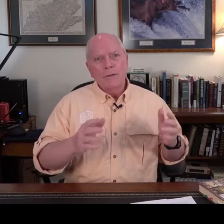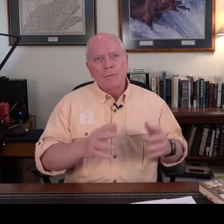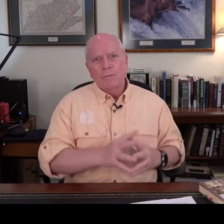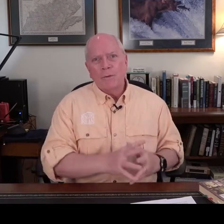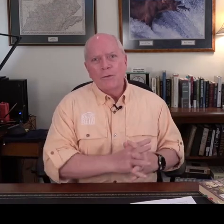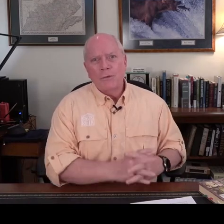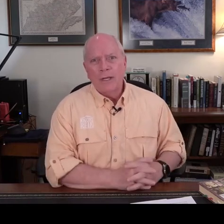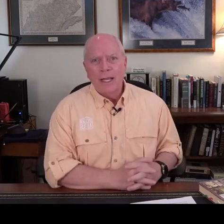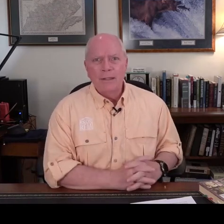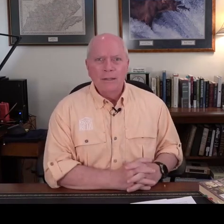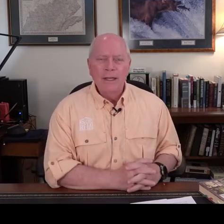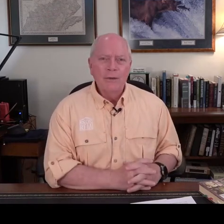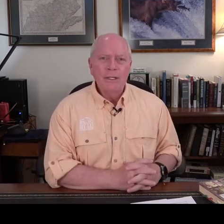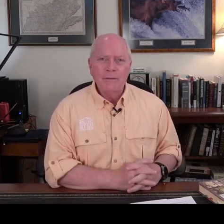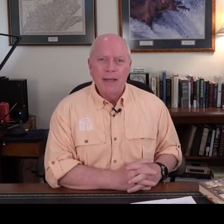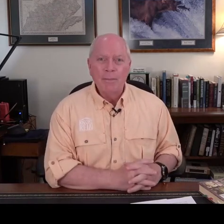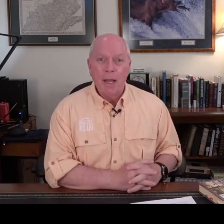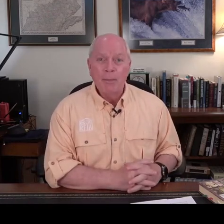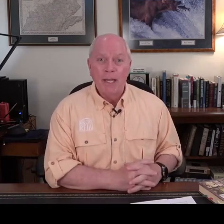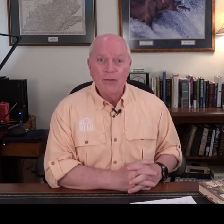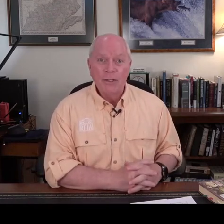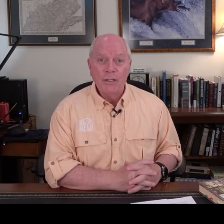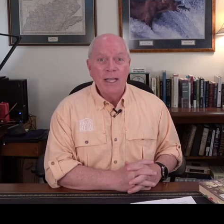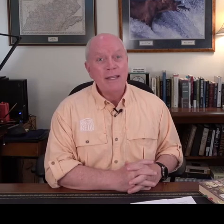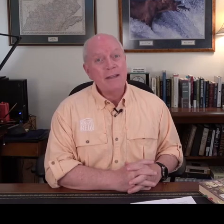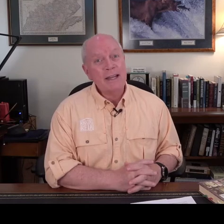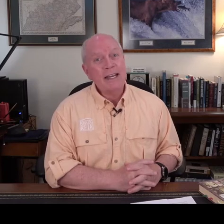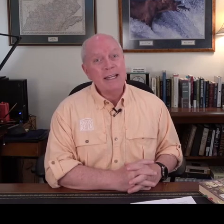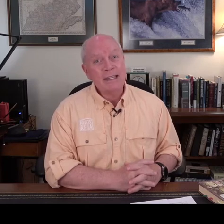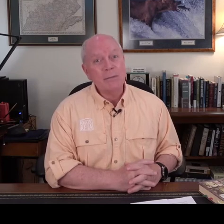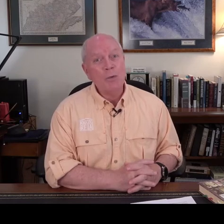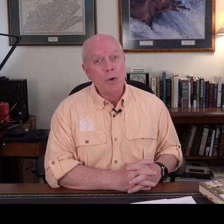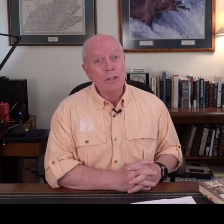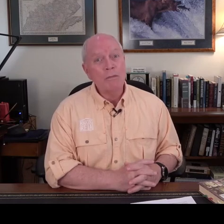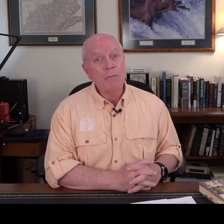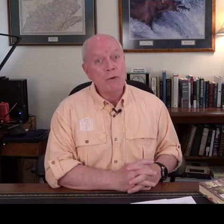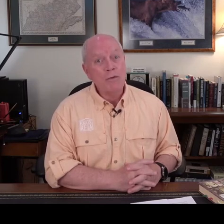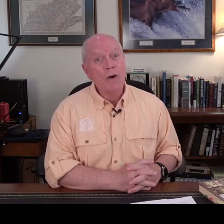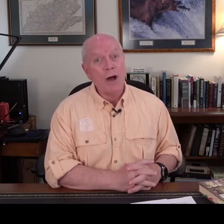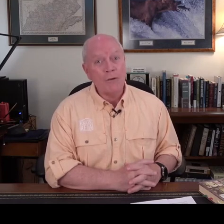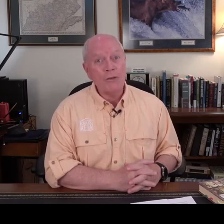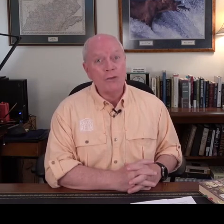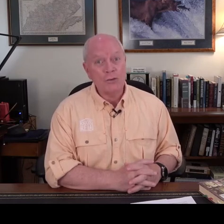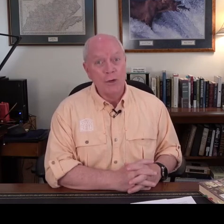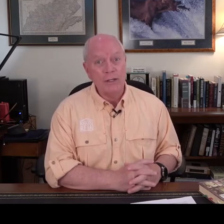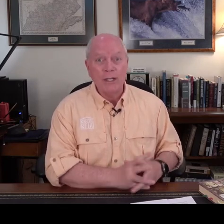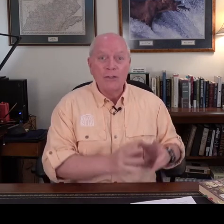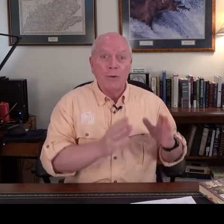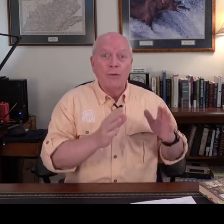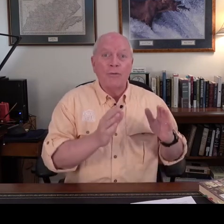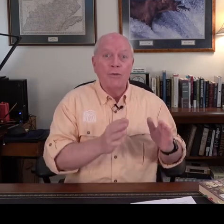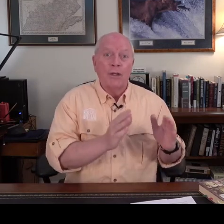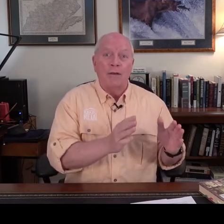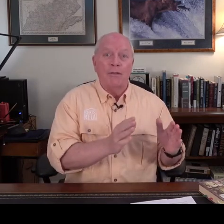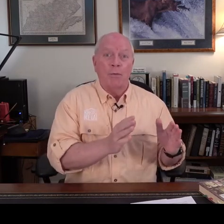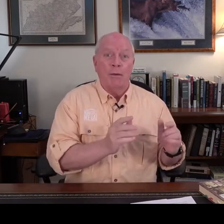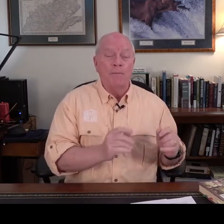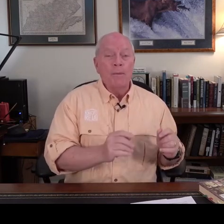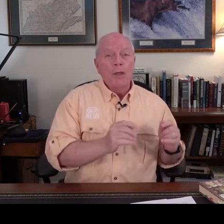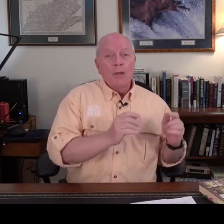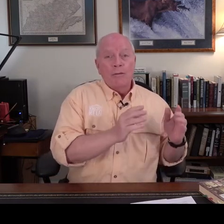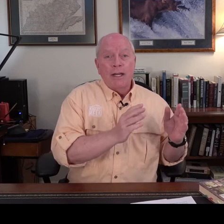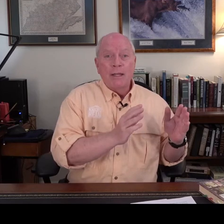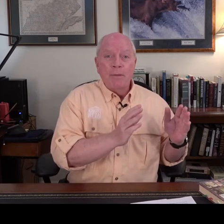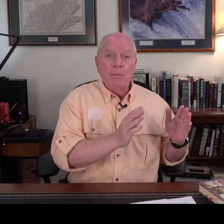well let's first look at they got to identify the population and then they've got to get them to want to move off of the street so let's start with the first and obvious